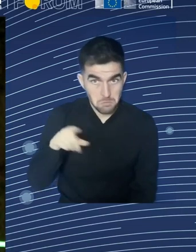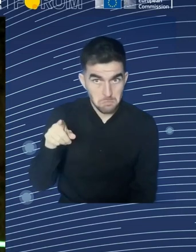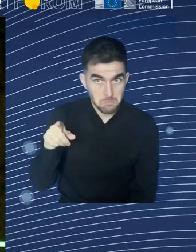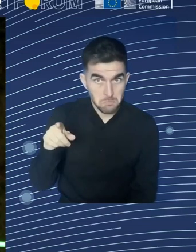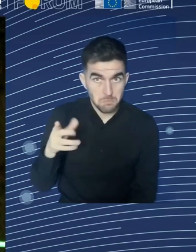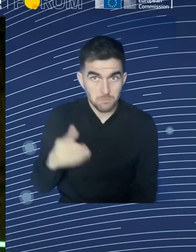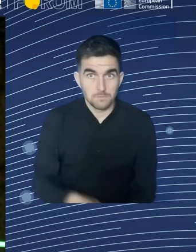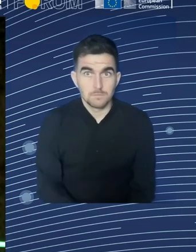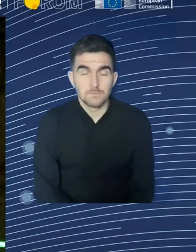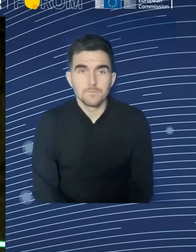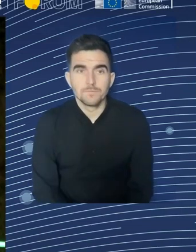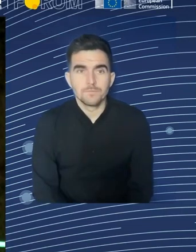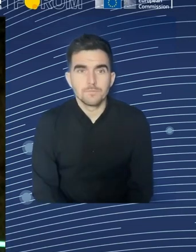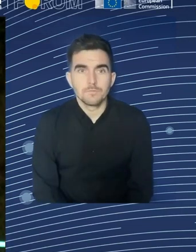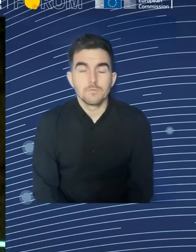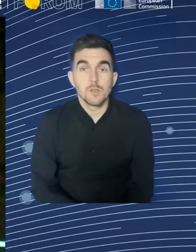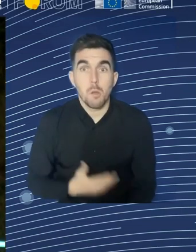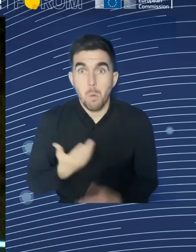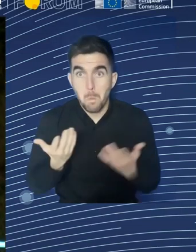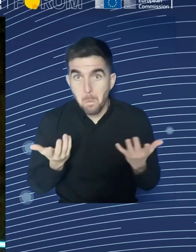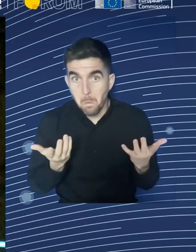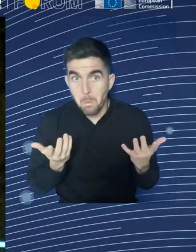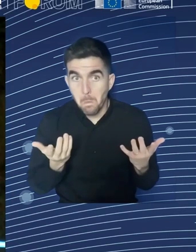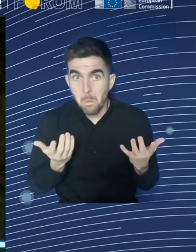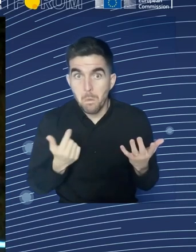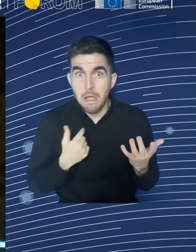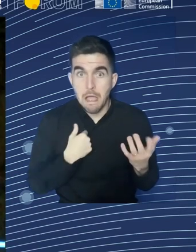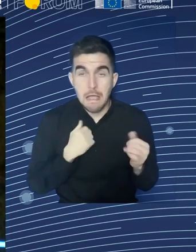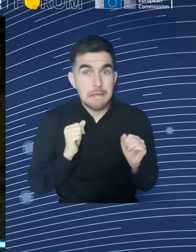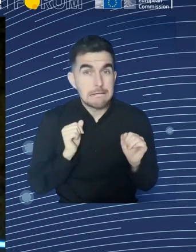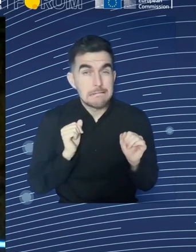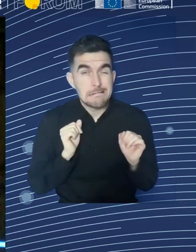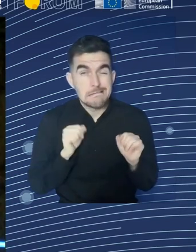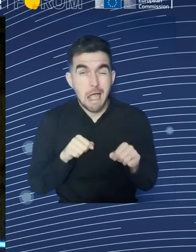I don't know about this current mandate, but I think,